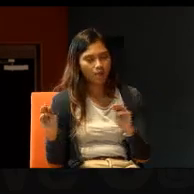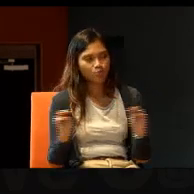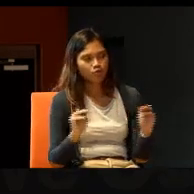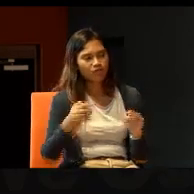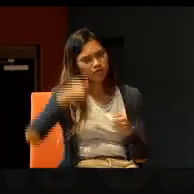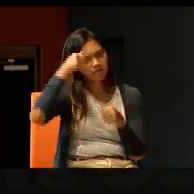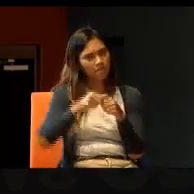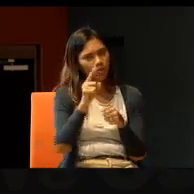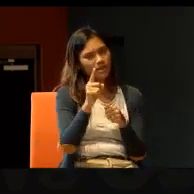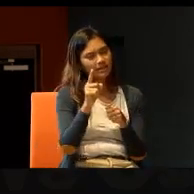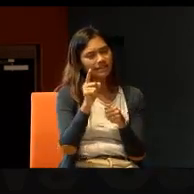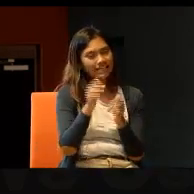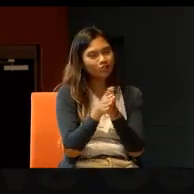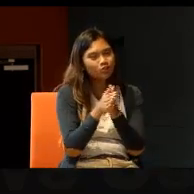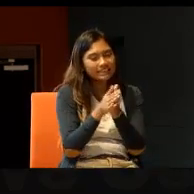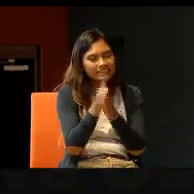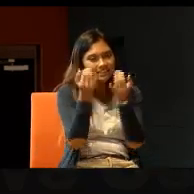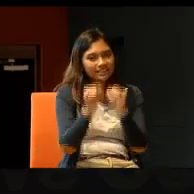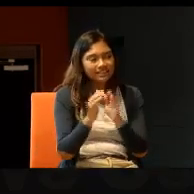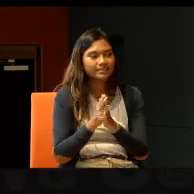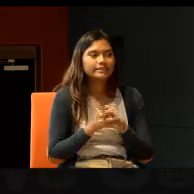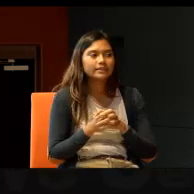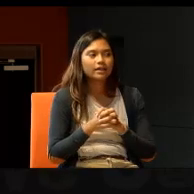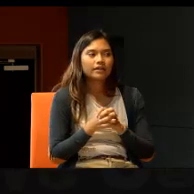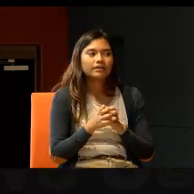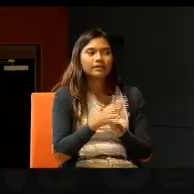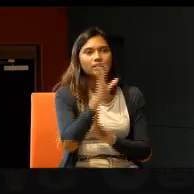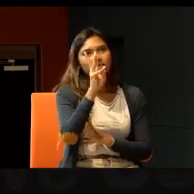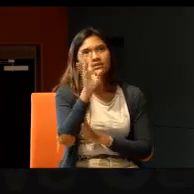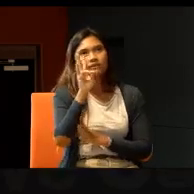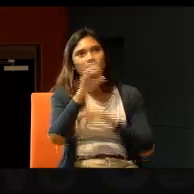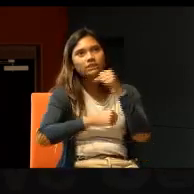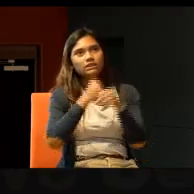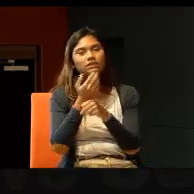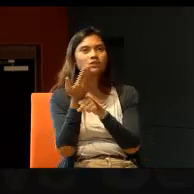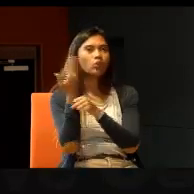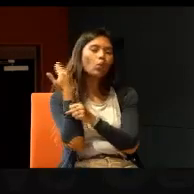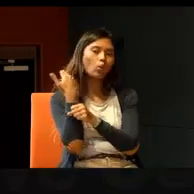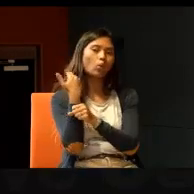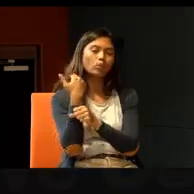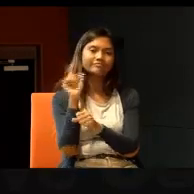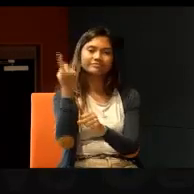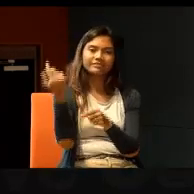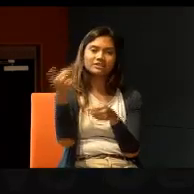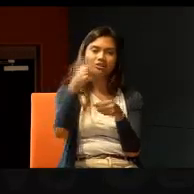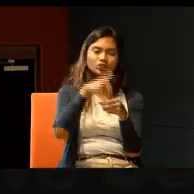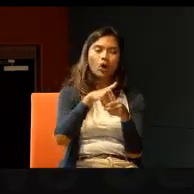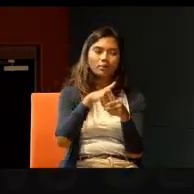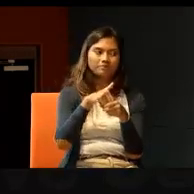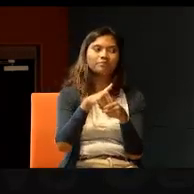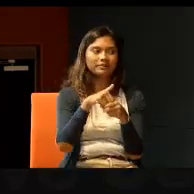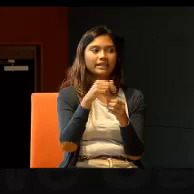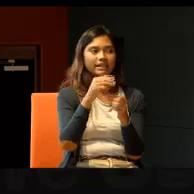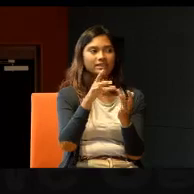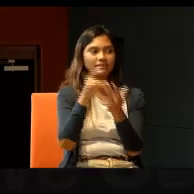interesting incident, that was about, let me see, six, seven years ago, when I first joined, the table of mind, in special education